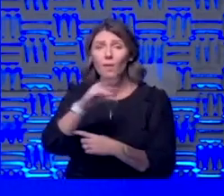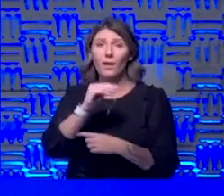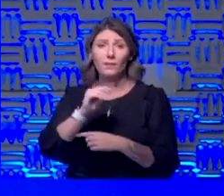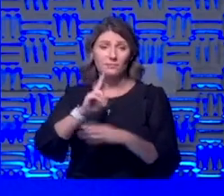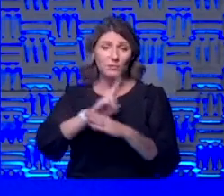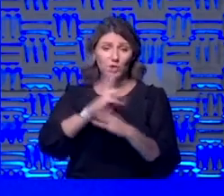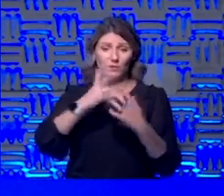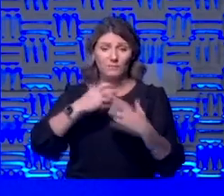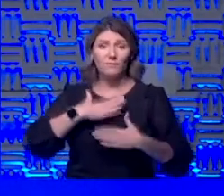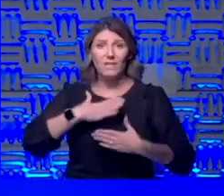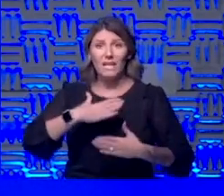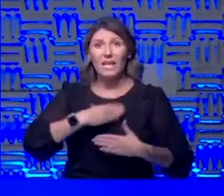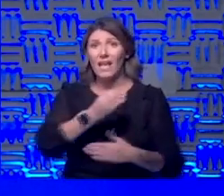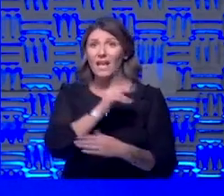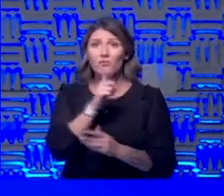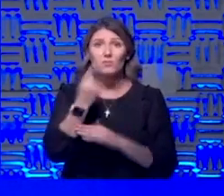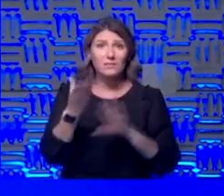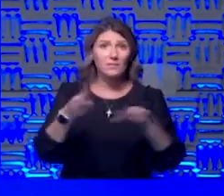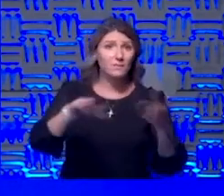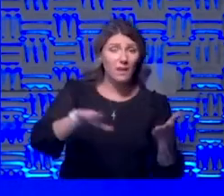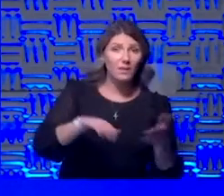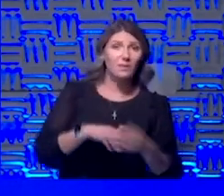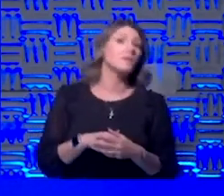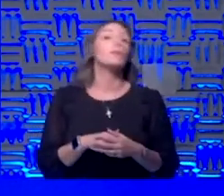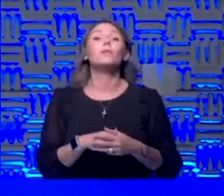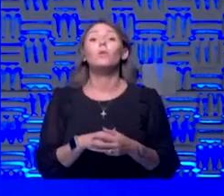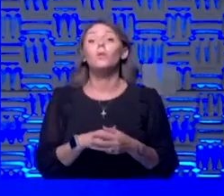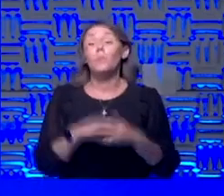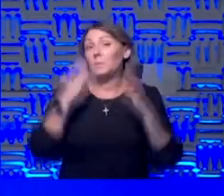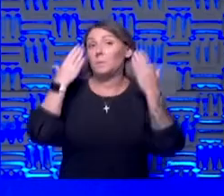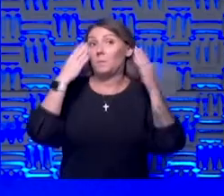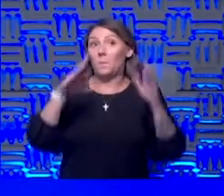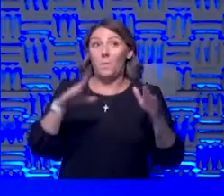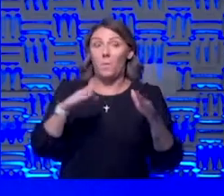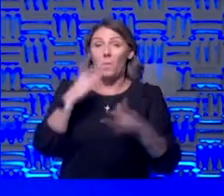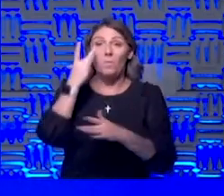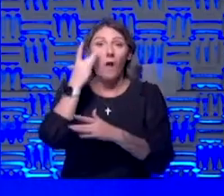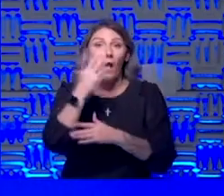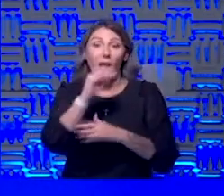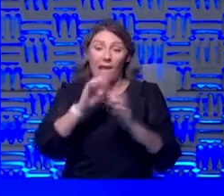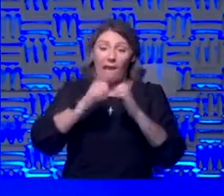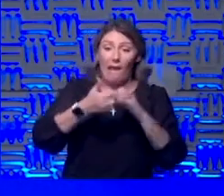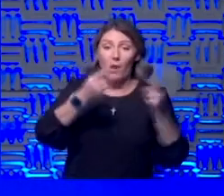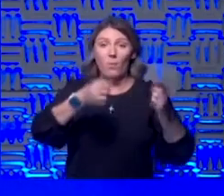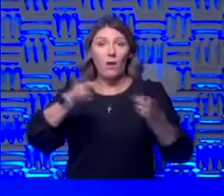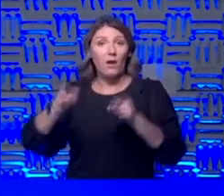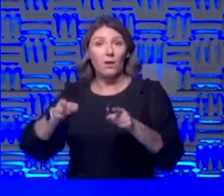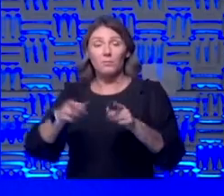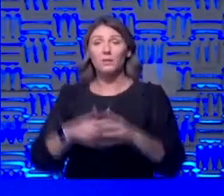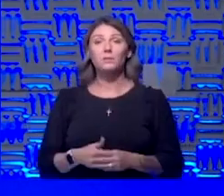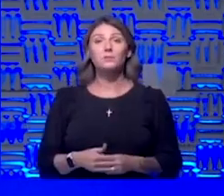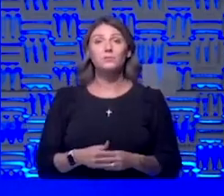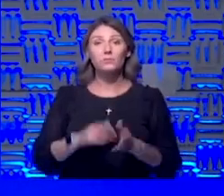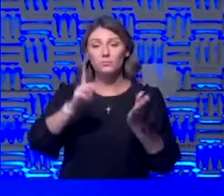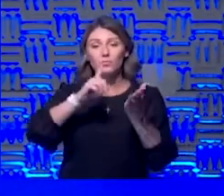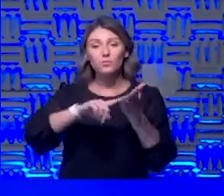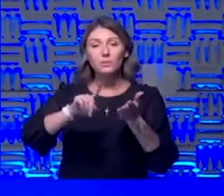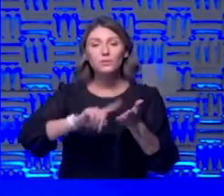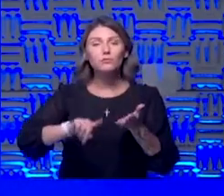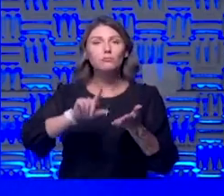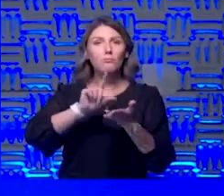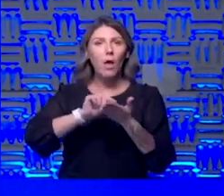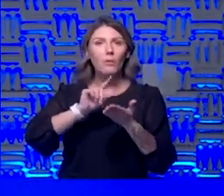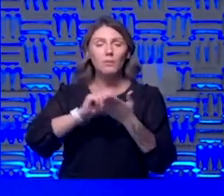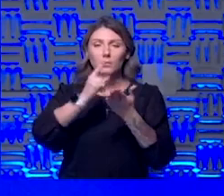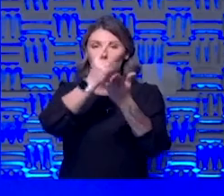ventilator and with a risk of death we don't exactly know why and how that happens there is research coming out